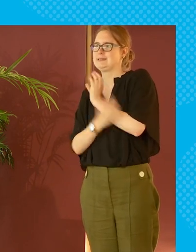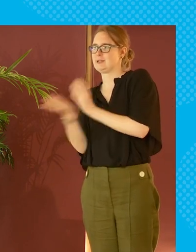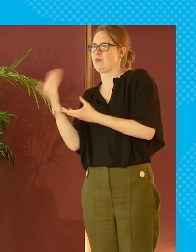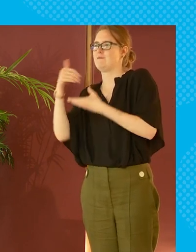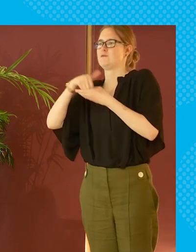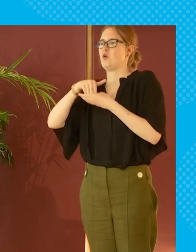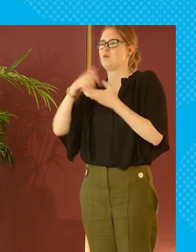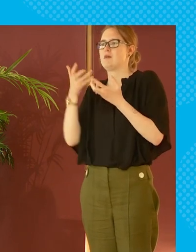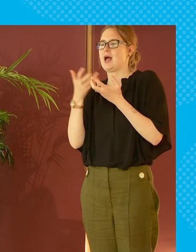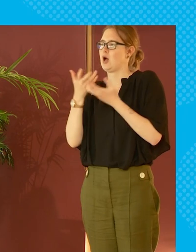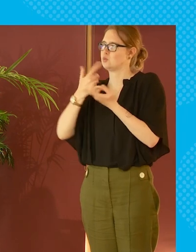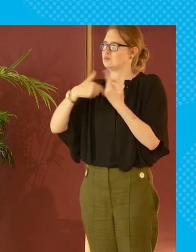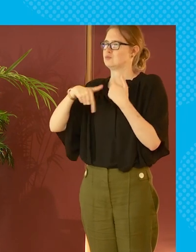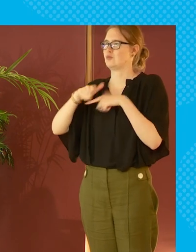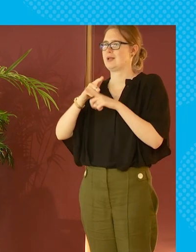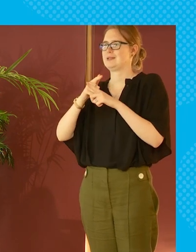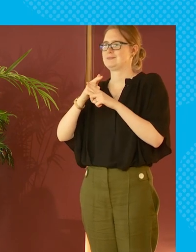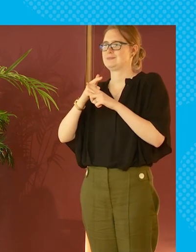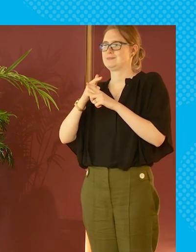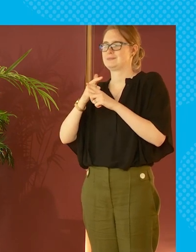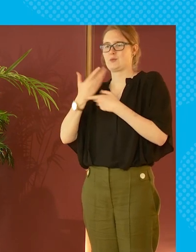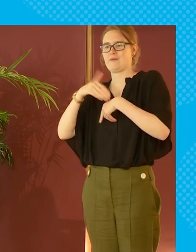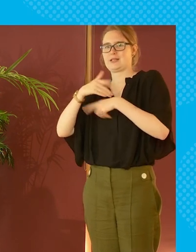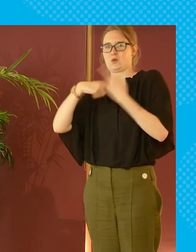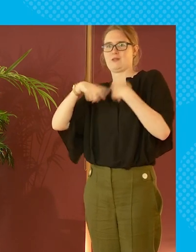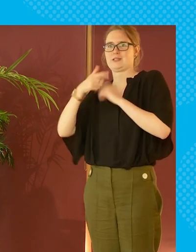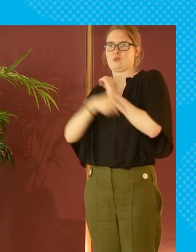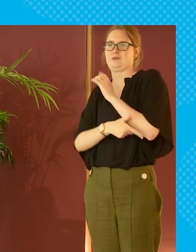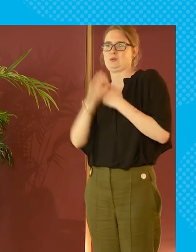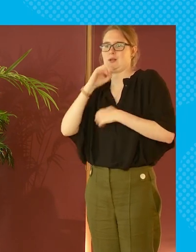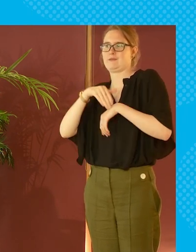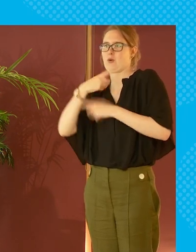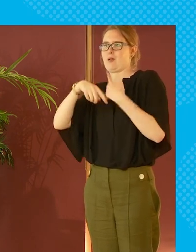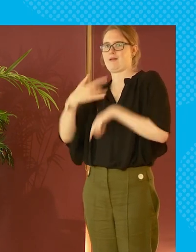brings in the way in which in a sense it affects us all